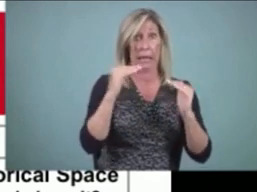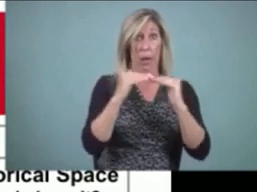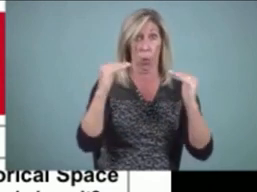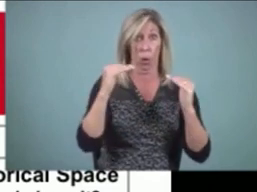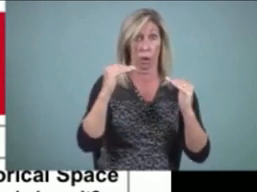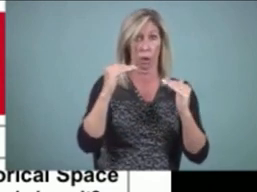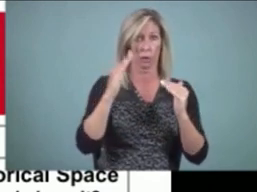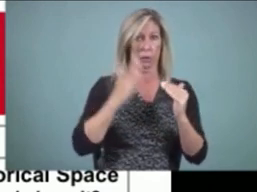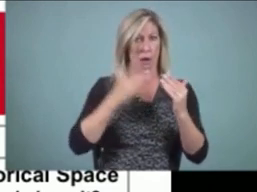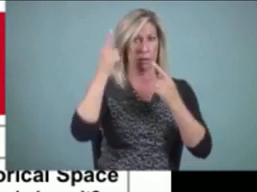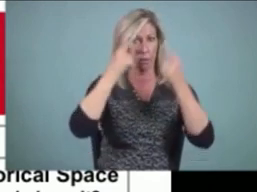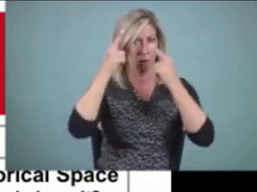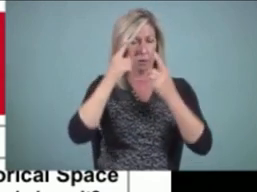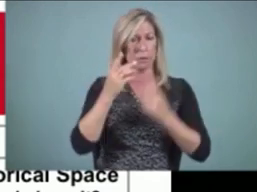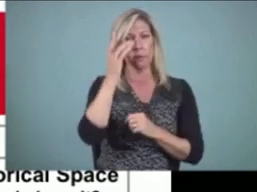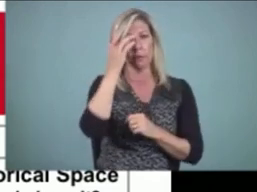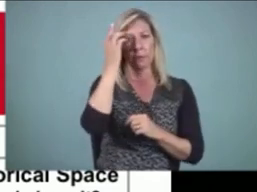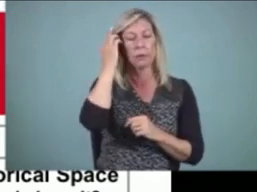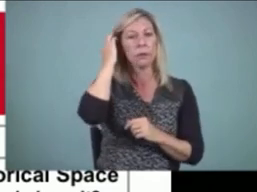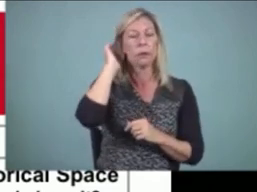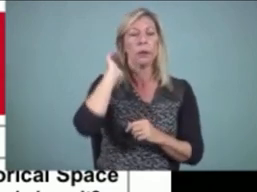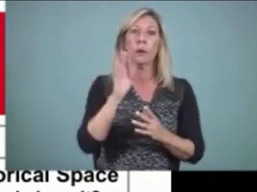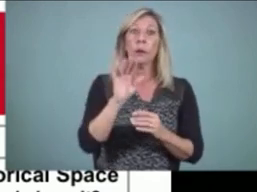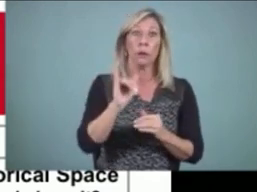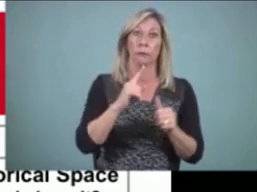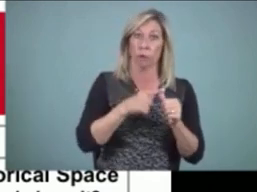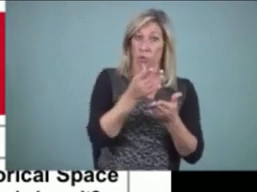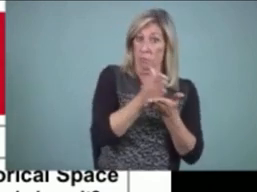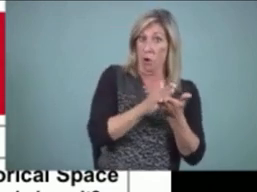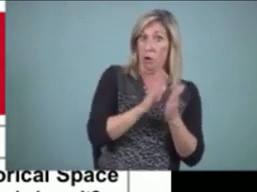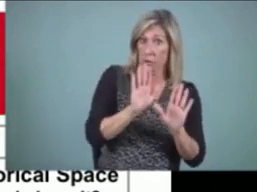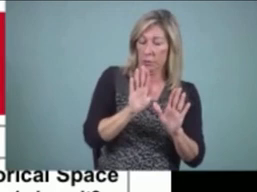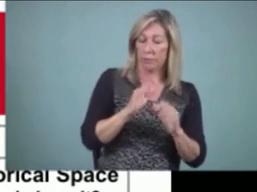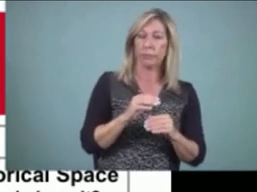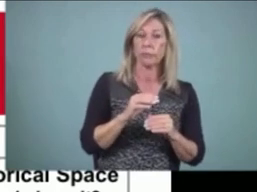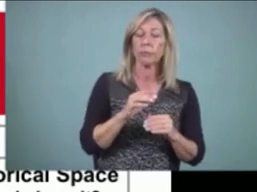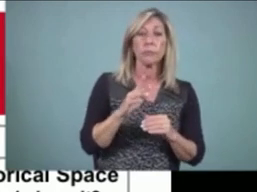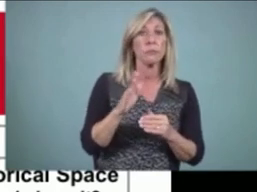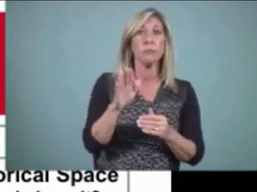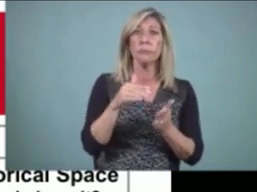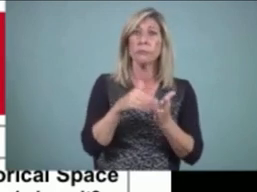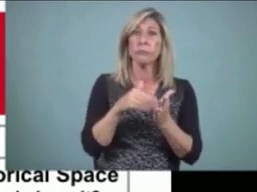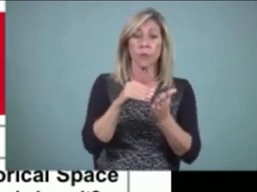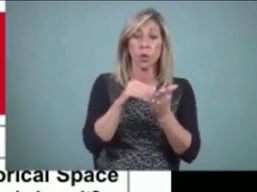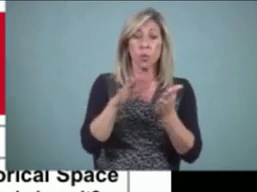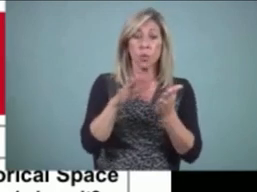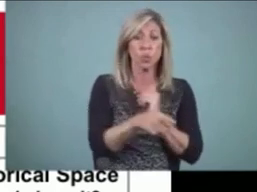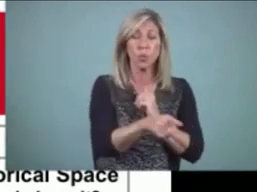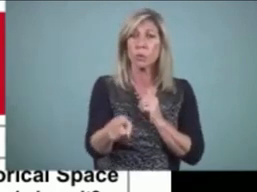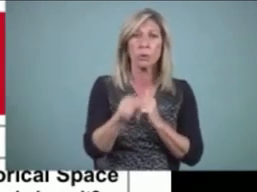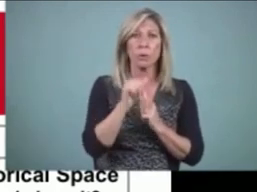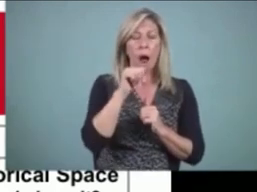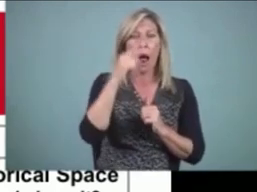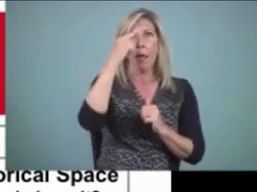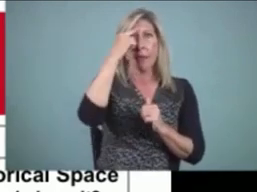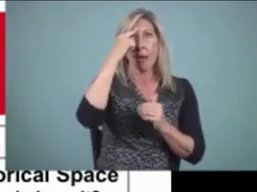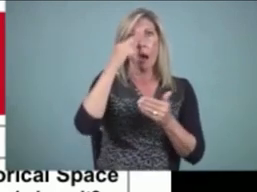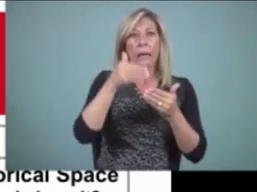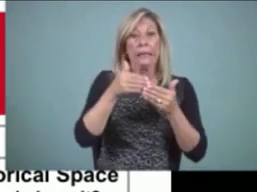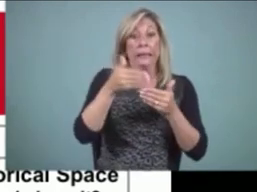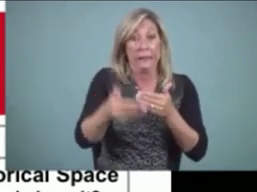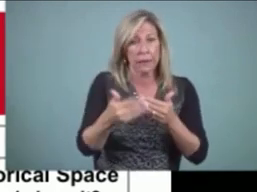writing. But the part that often students don't understand or haven't thought about is it doesn't end there. It's not a one-step